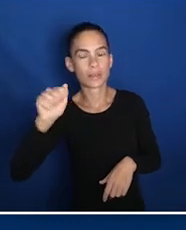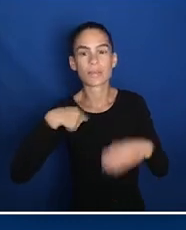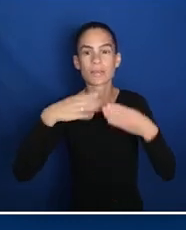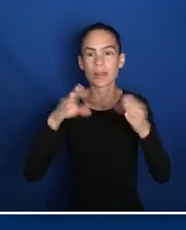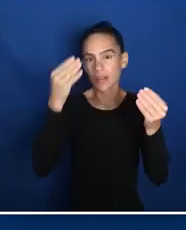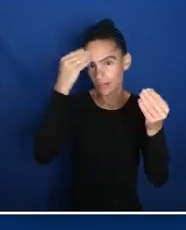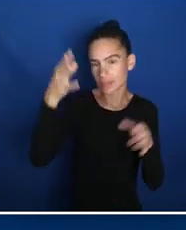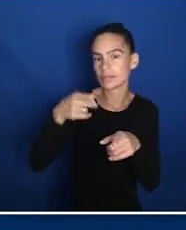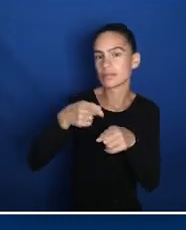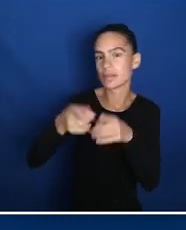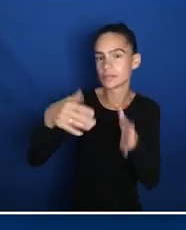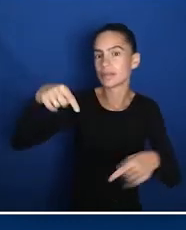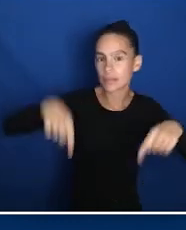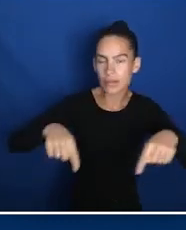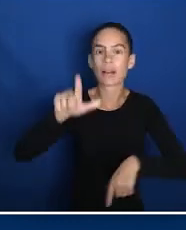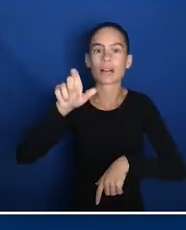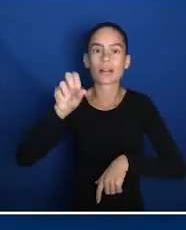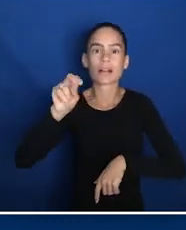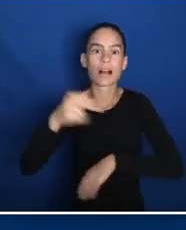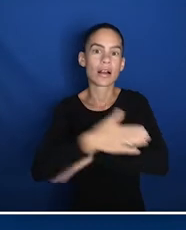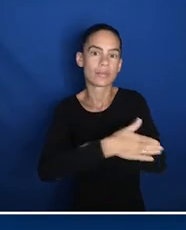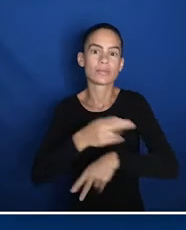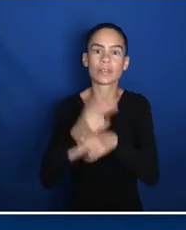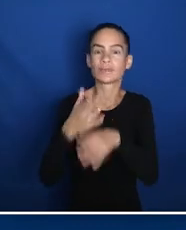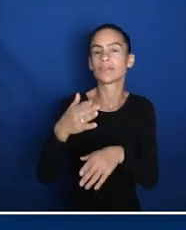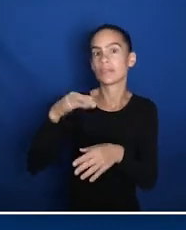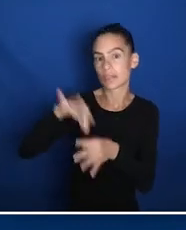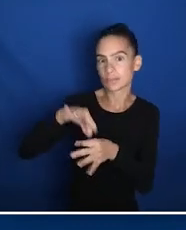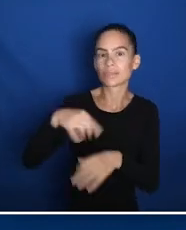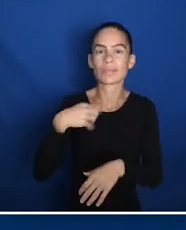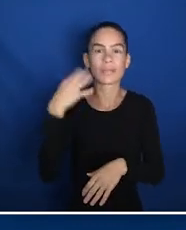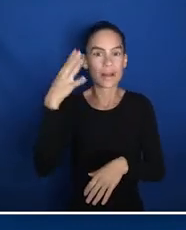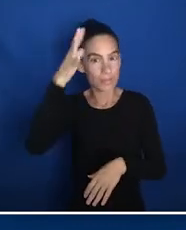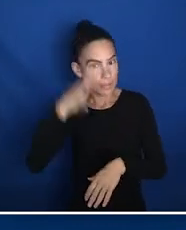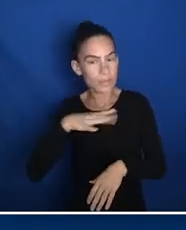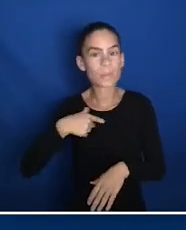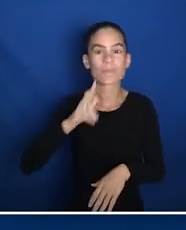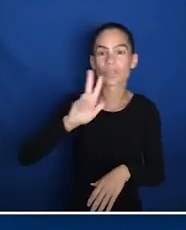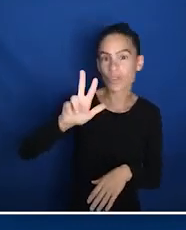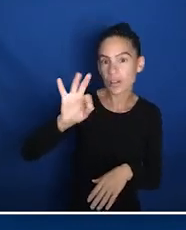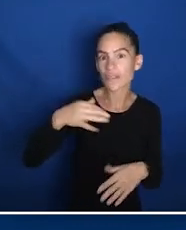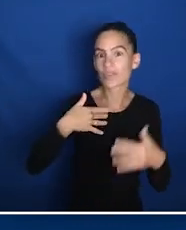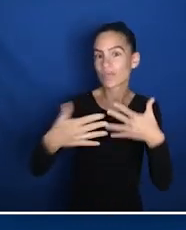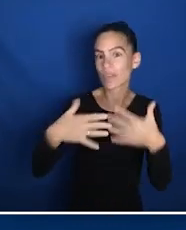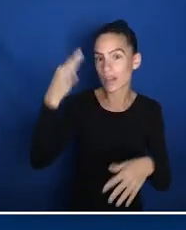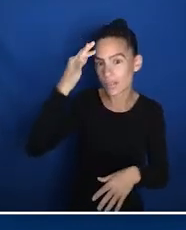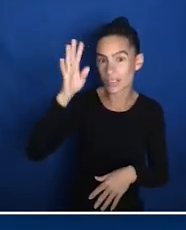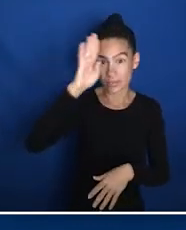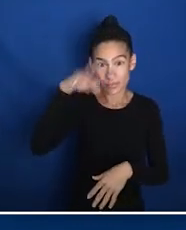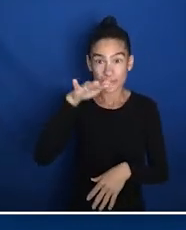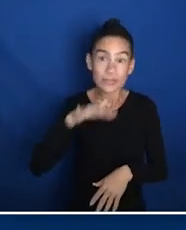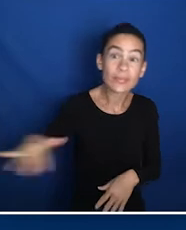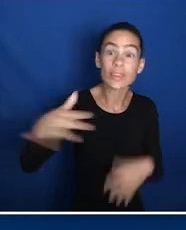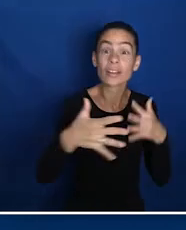Elections. I'm a white man, I'm 39 years old, and I have gray hair. Each eligible American citizen has the right to vote in an election,